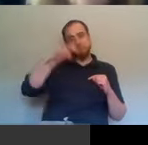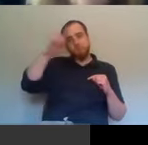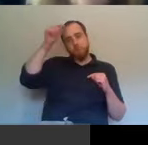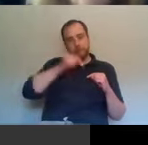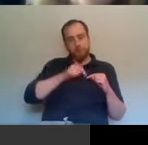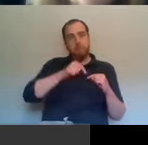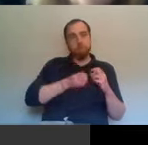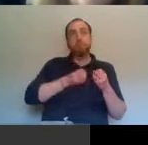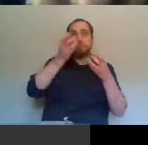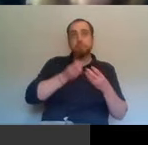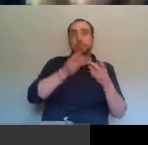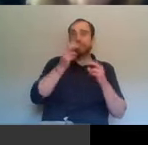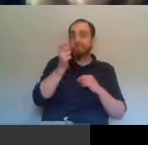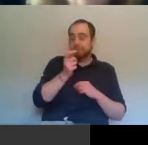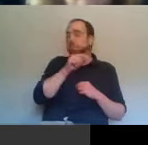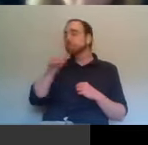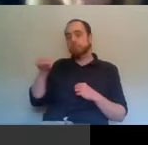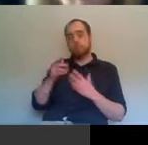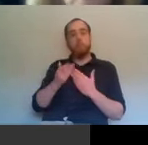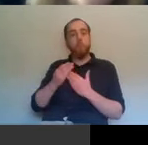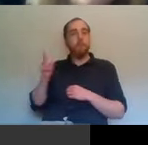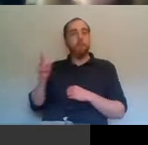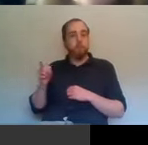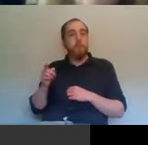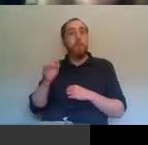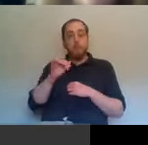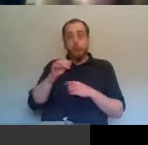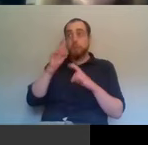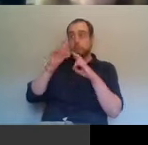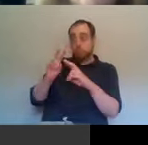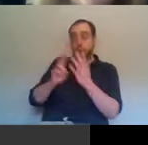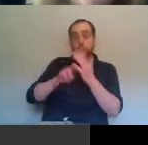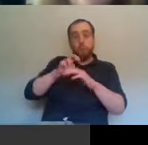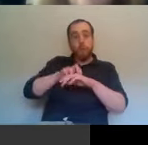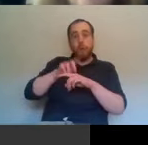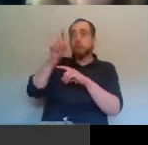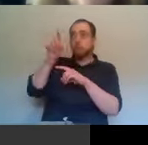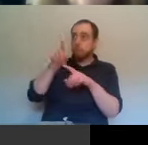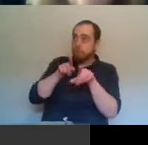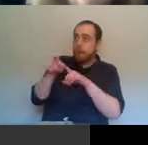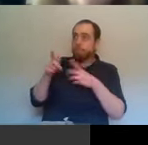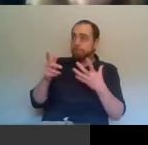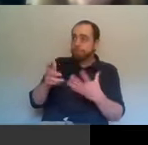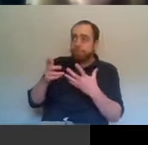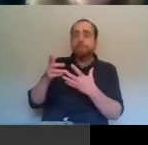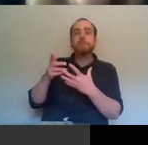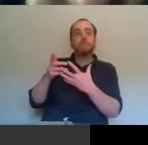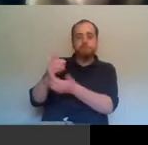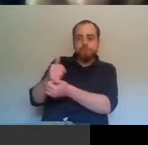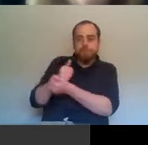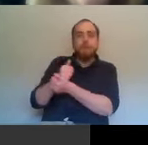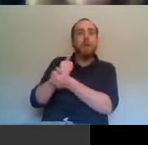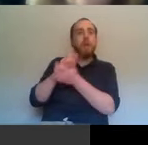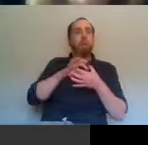on, uh, uh, looking at Northern Ireland and trying to keep a, a, the relationship